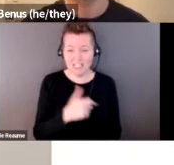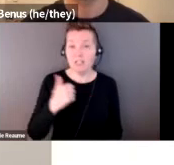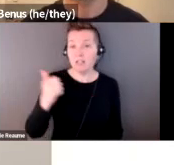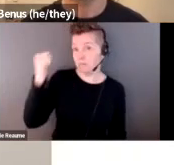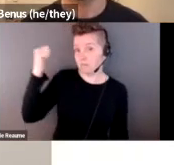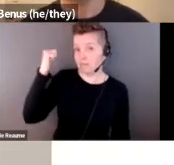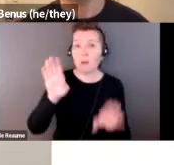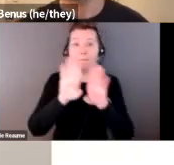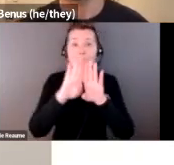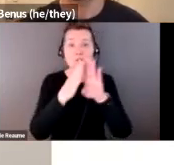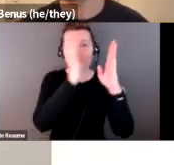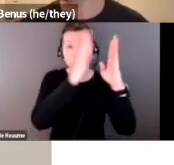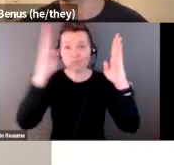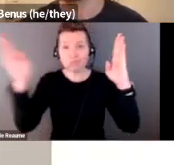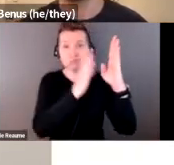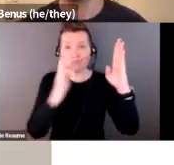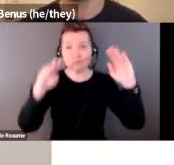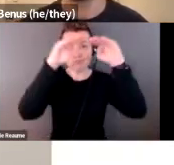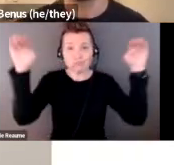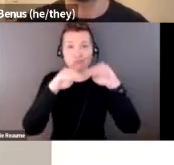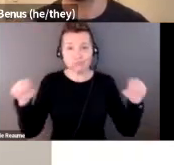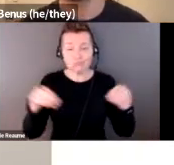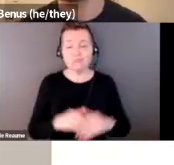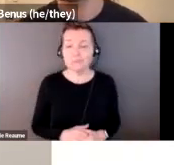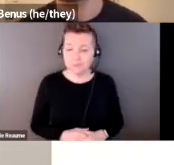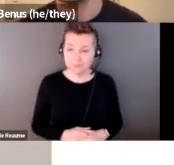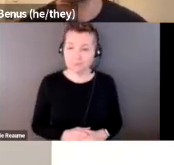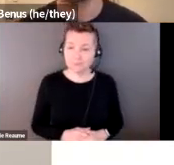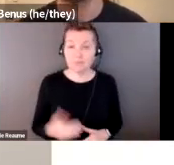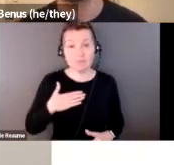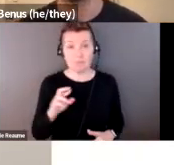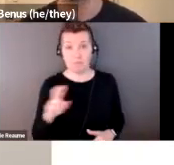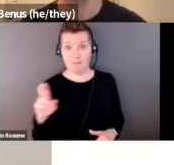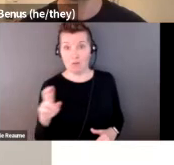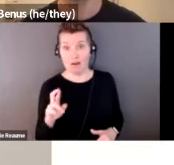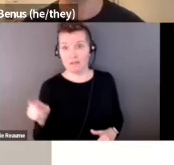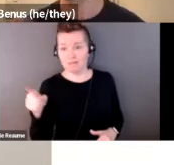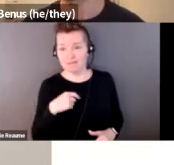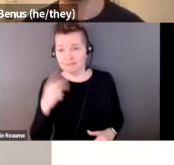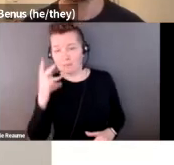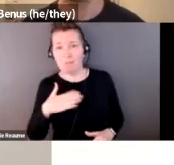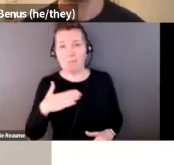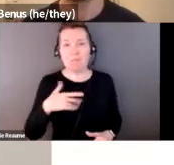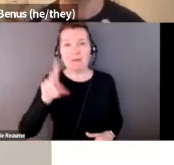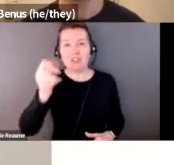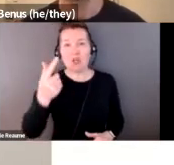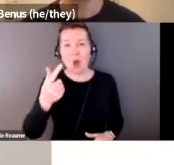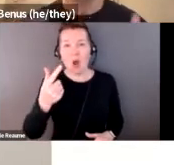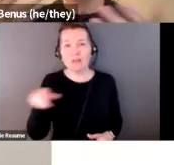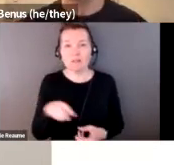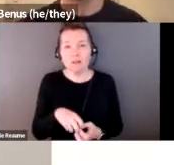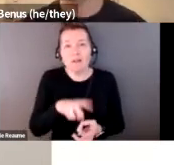yeah, to my right off screen is my puppy who just is sighing with,